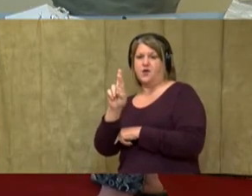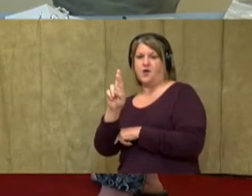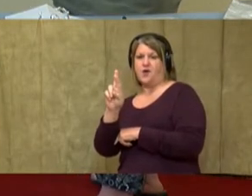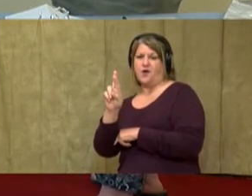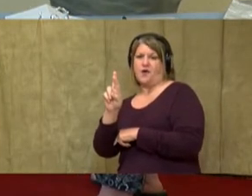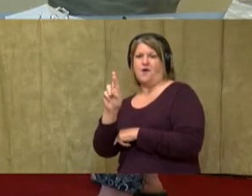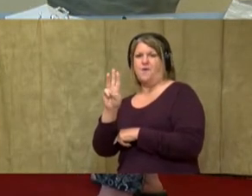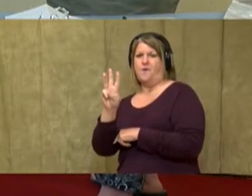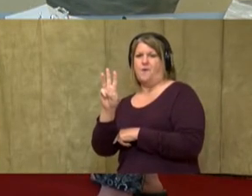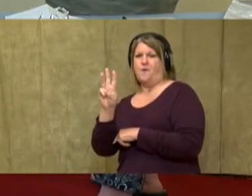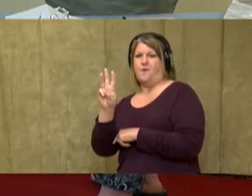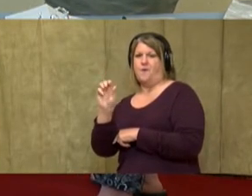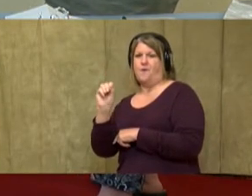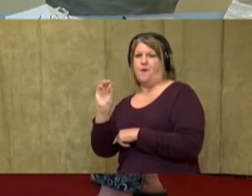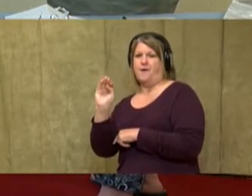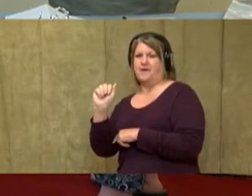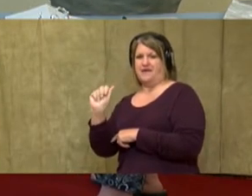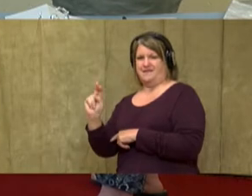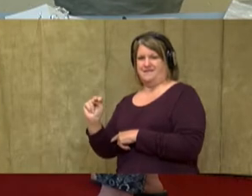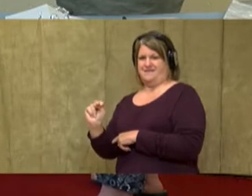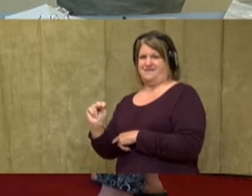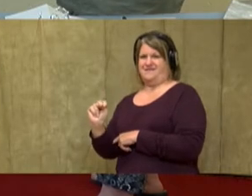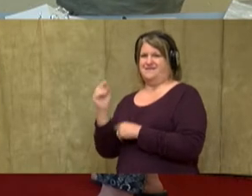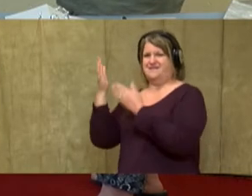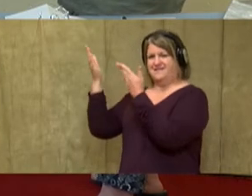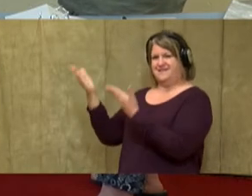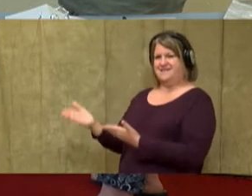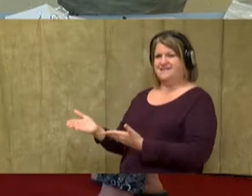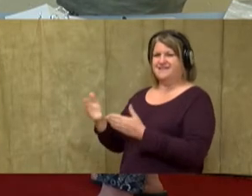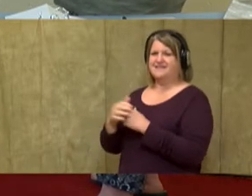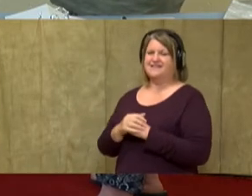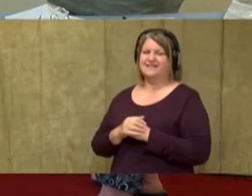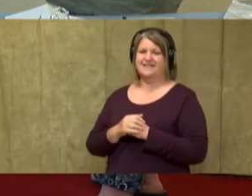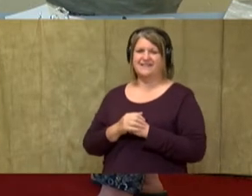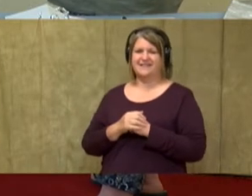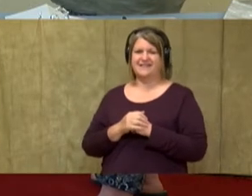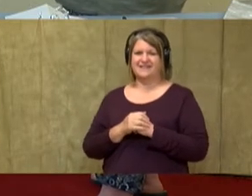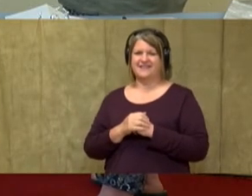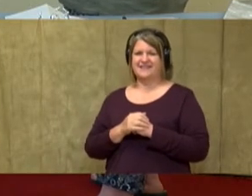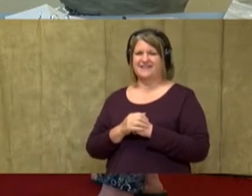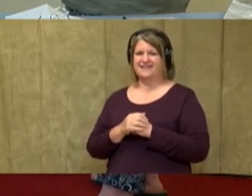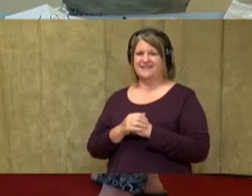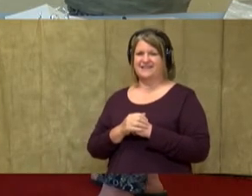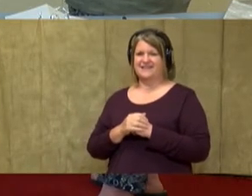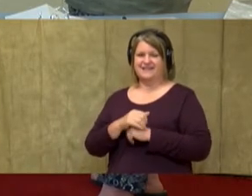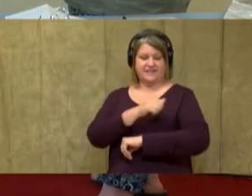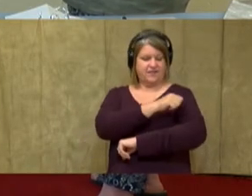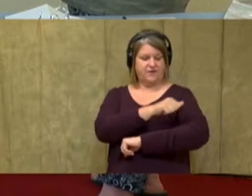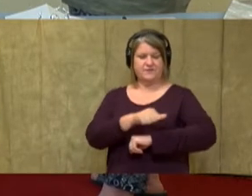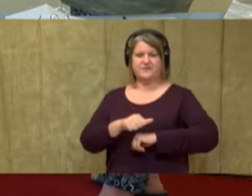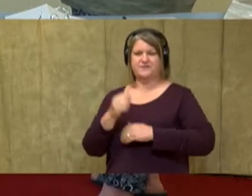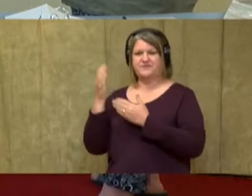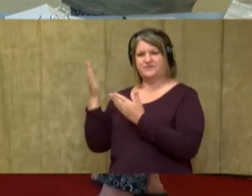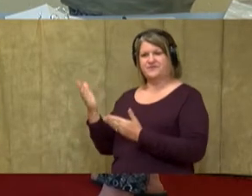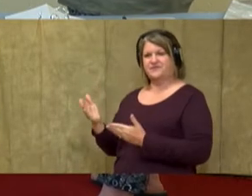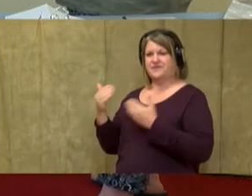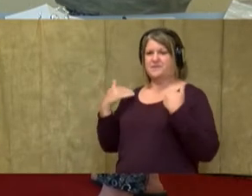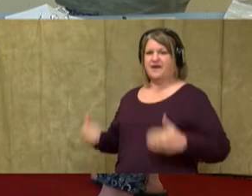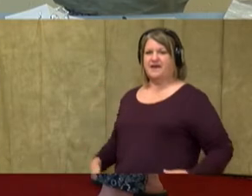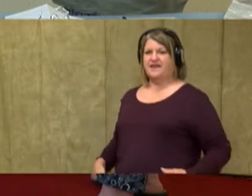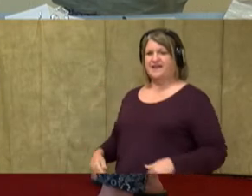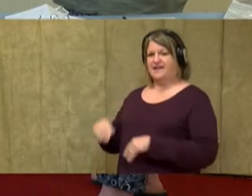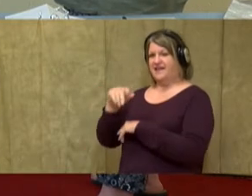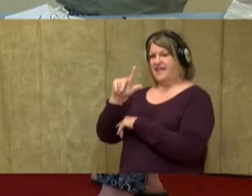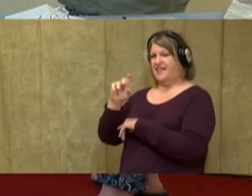pose. We got our arms are kind of out and in for the elbows. Here's the body. Oh, and the